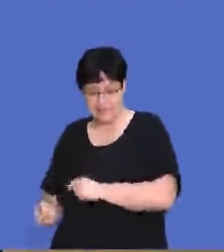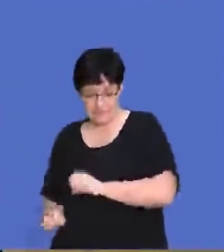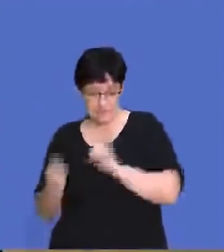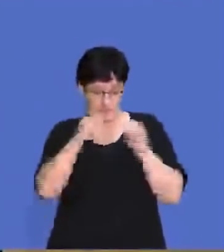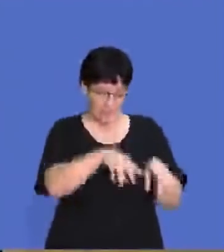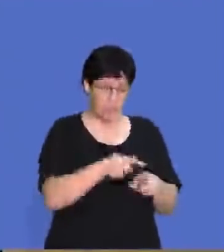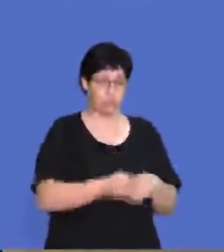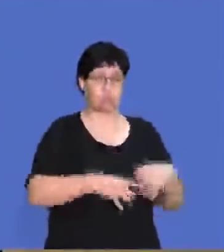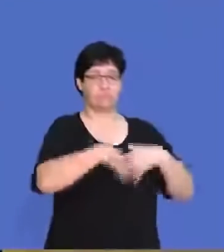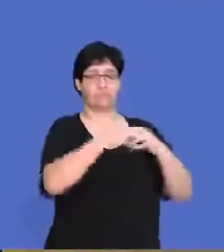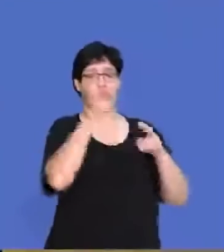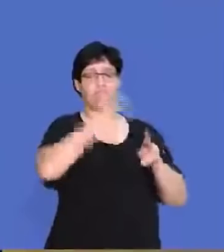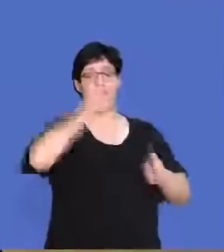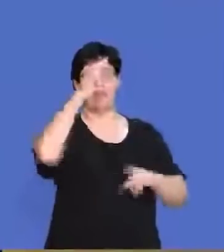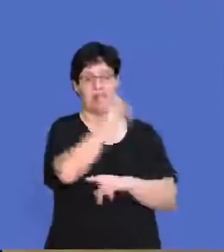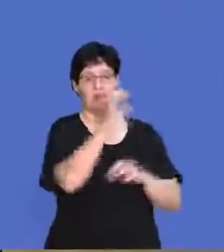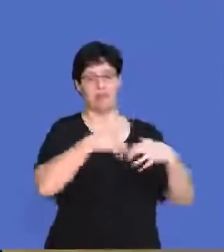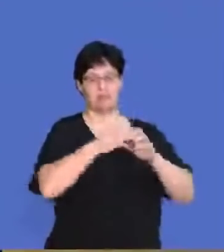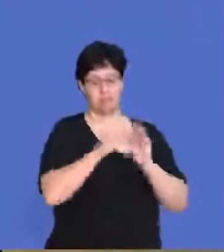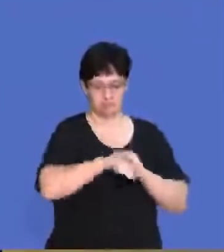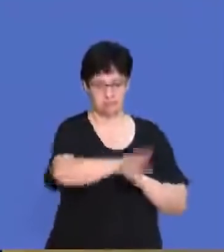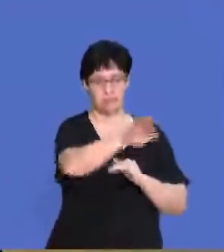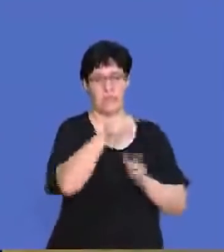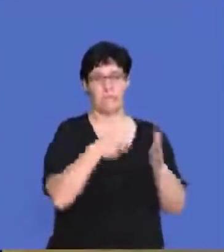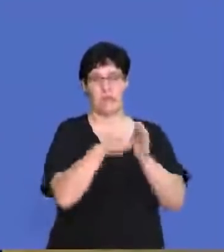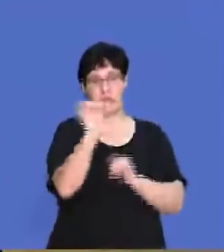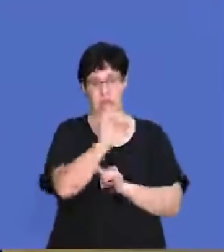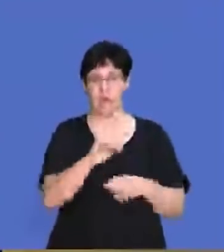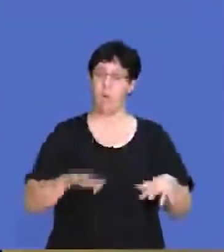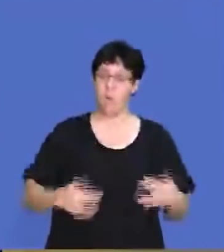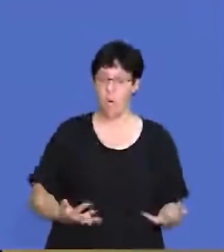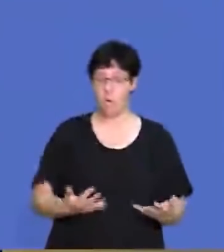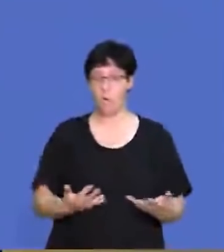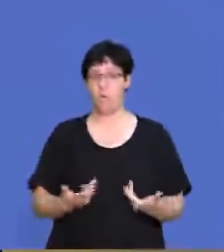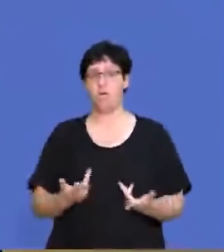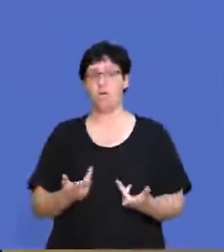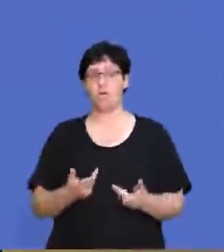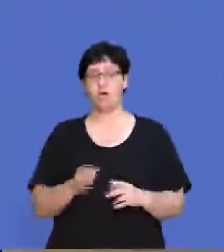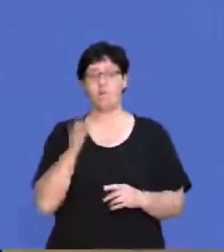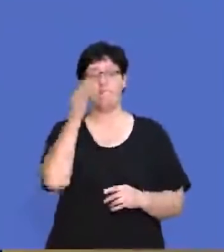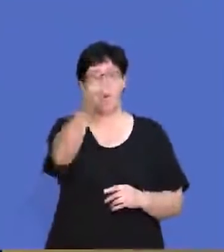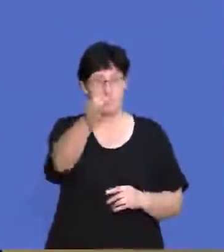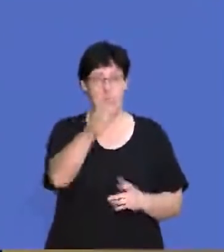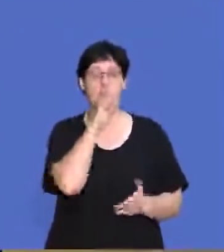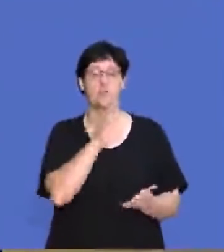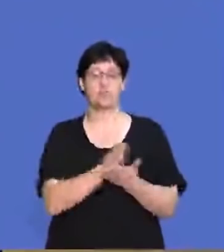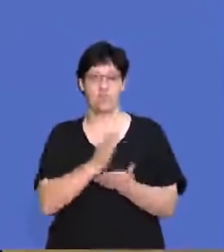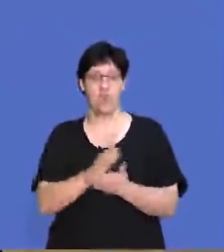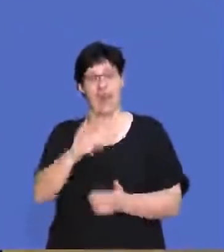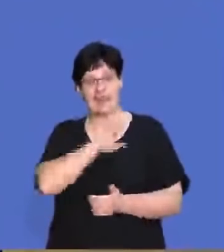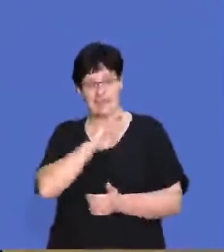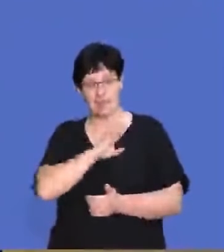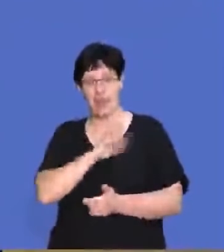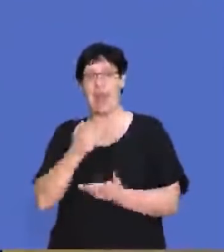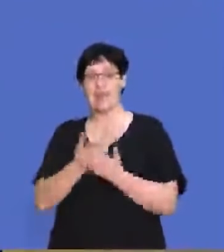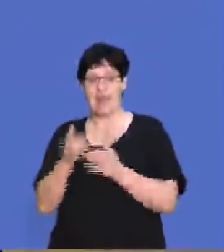getting all the way up to the final product that the customer buys or if they're going for forward, it's making sure that the